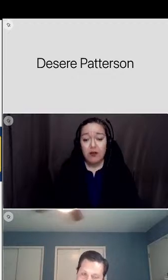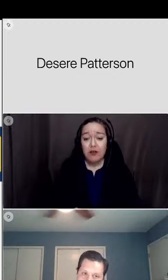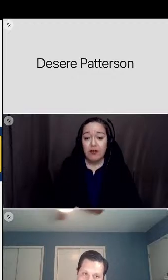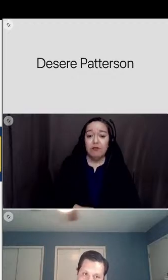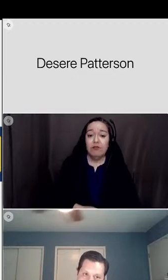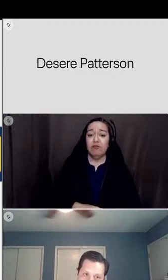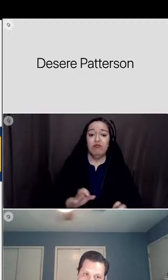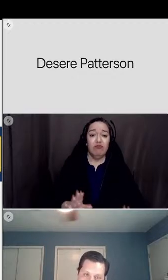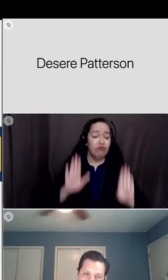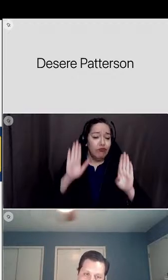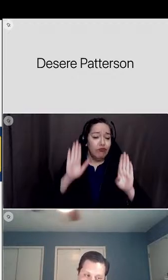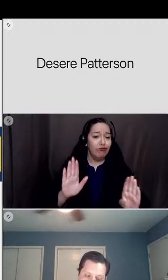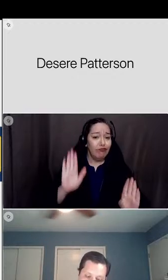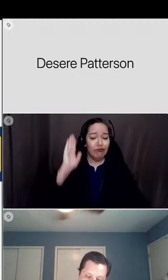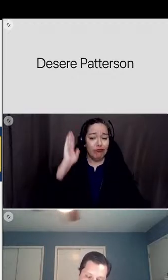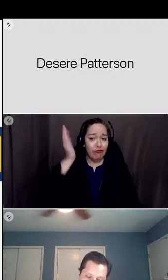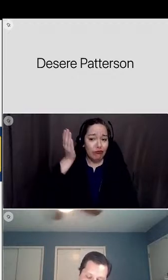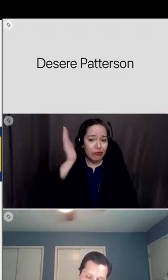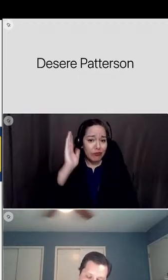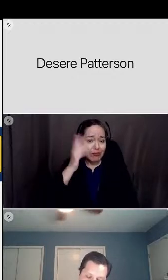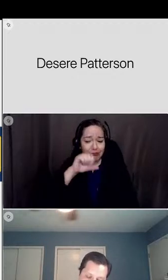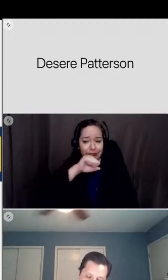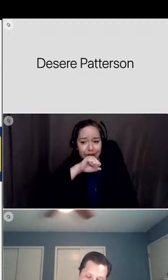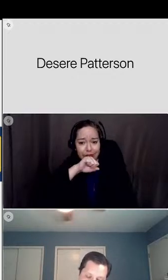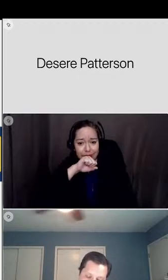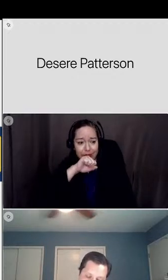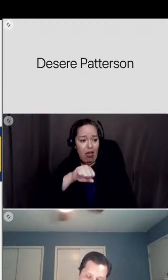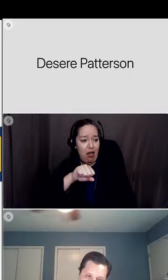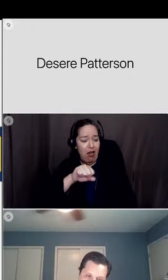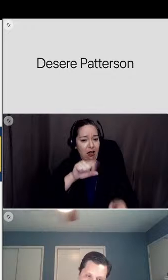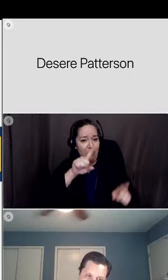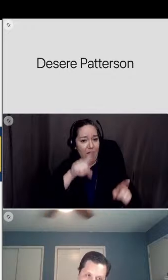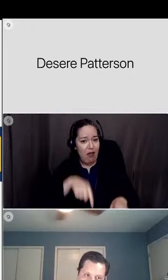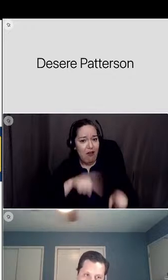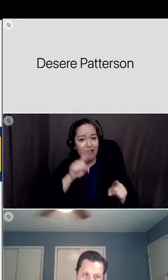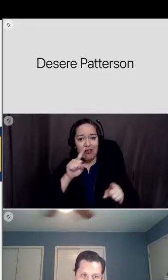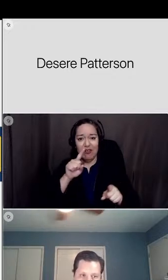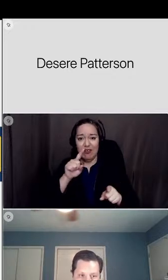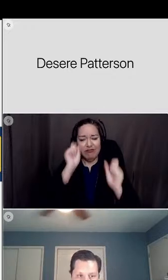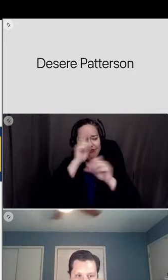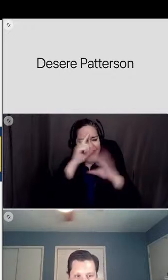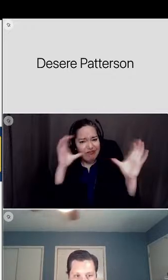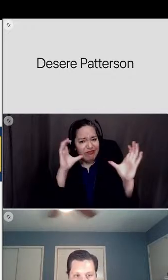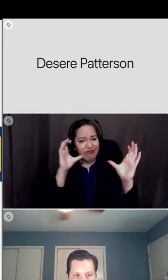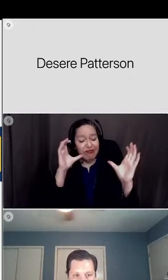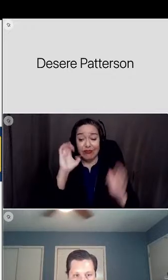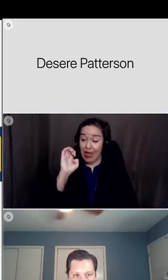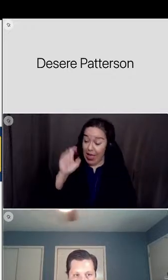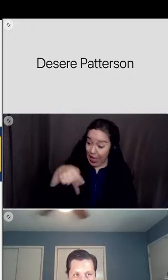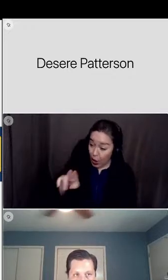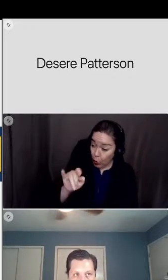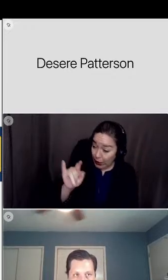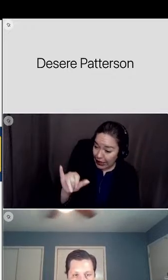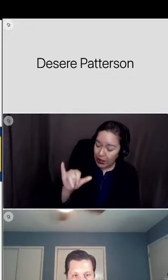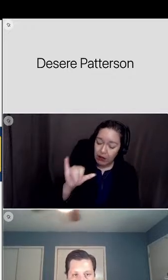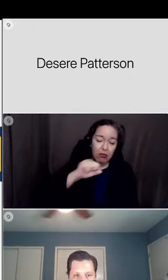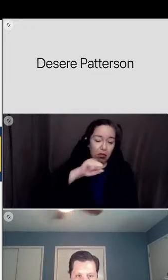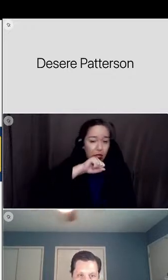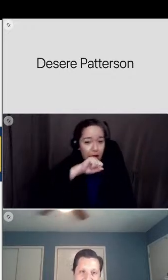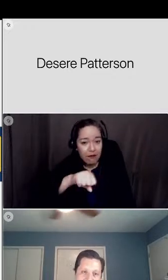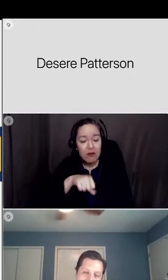great presentation i love the vision the equity i love it um and thank you